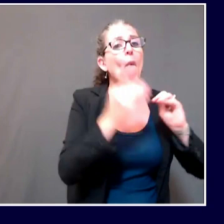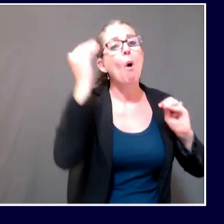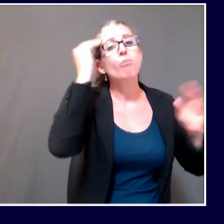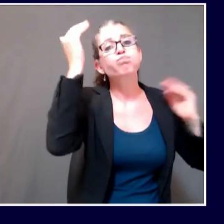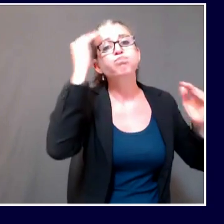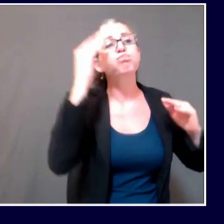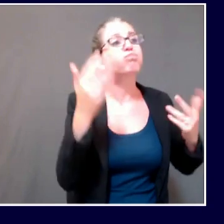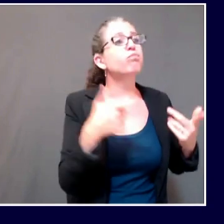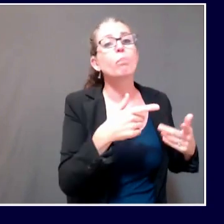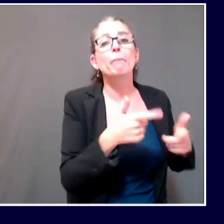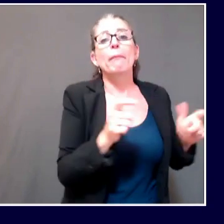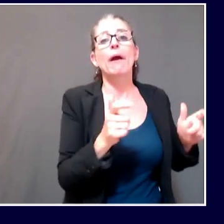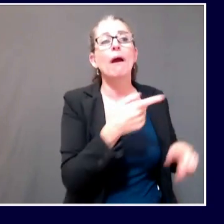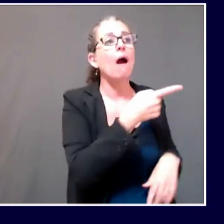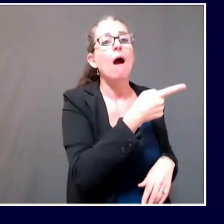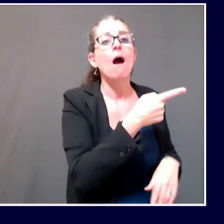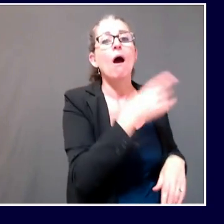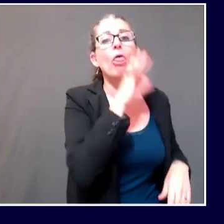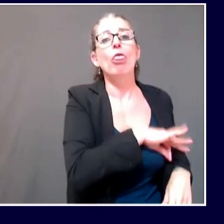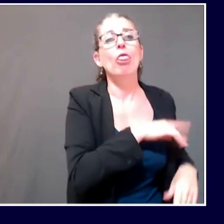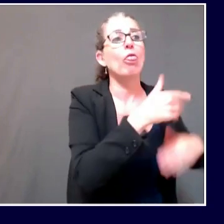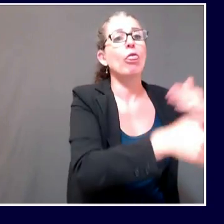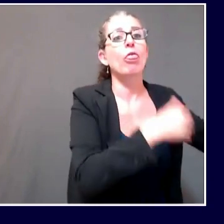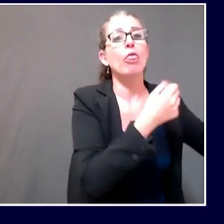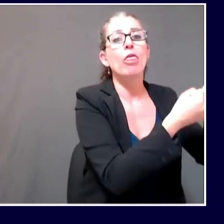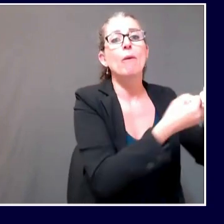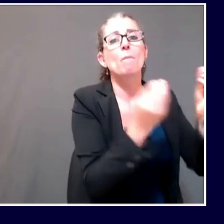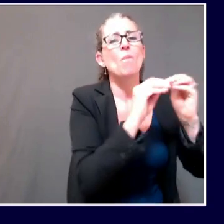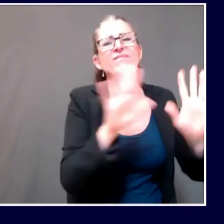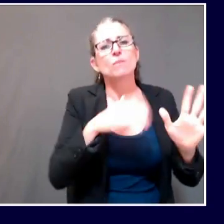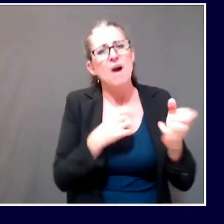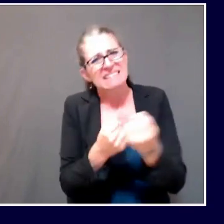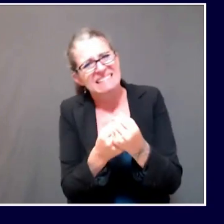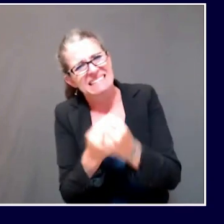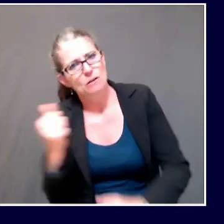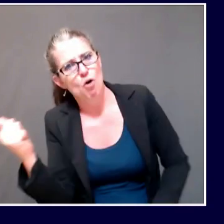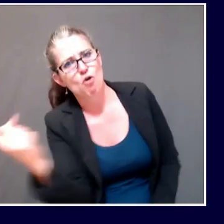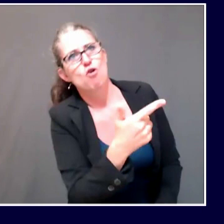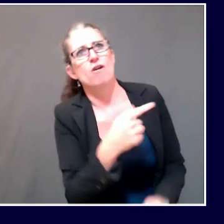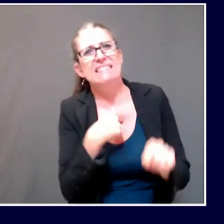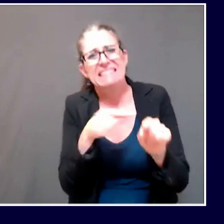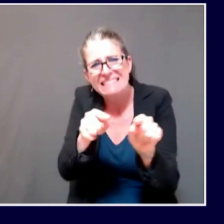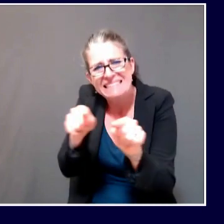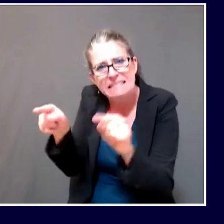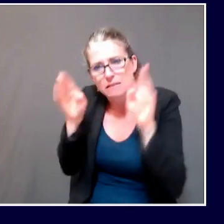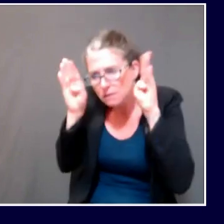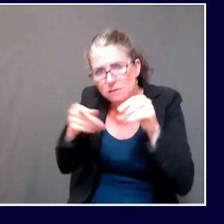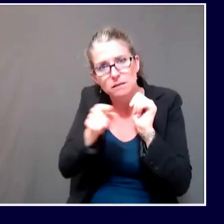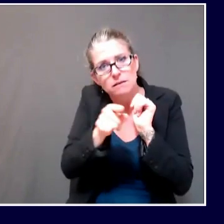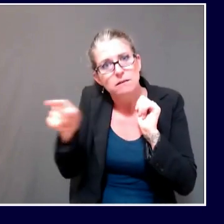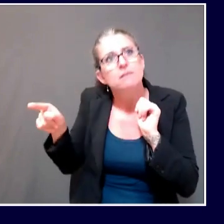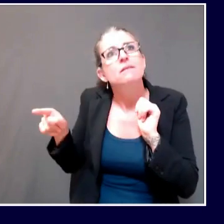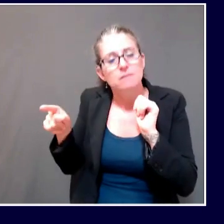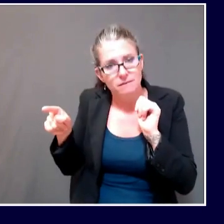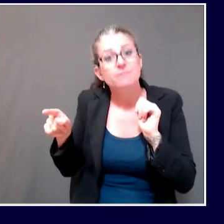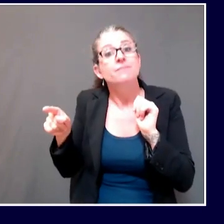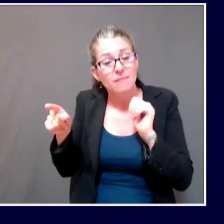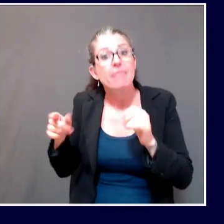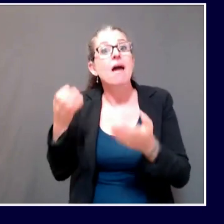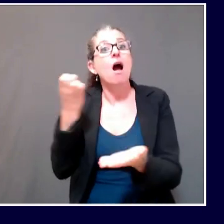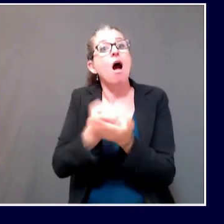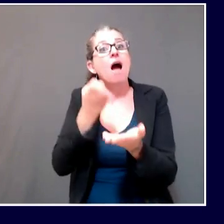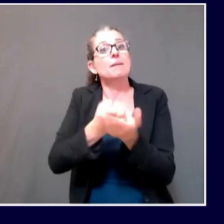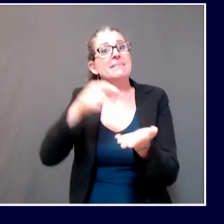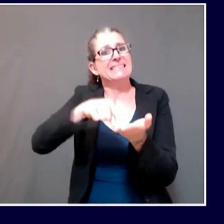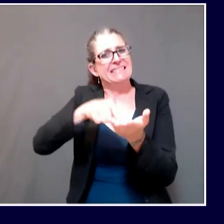small direct impact on supporting the small businesses and supporting Maine's economy generally. To learn about more, to learn